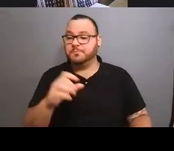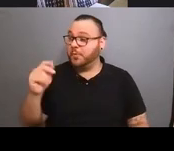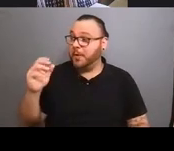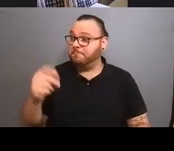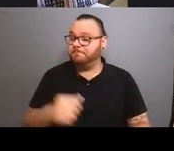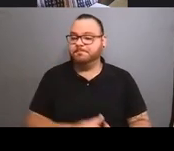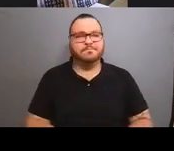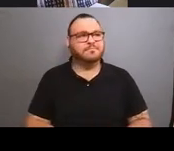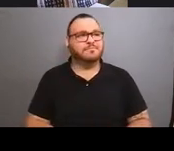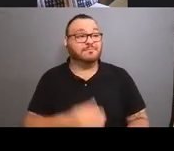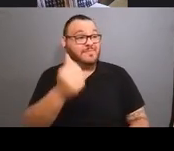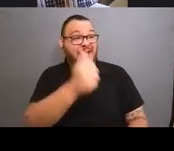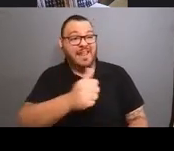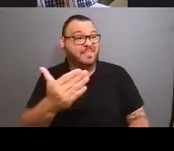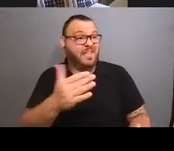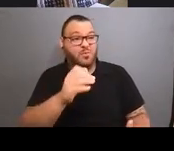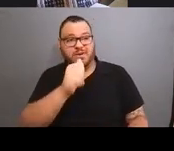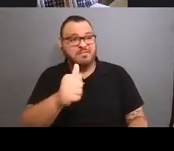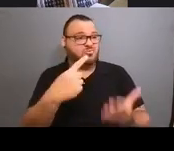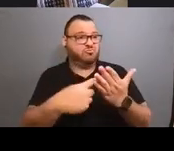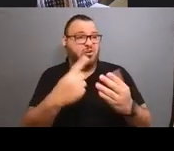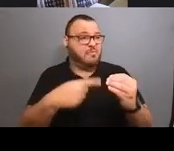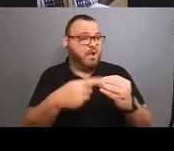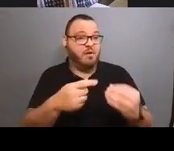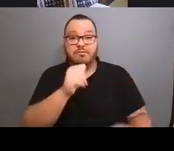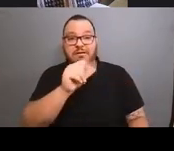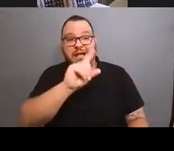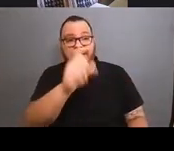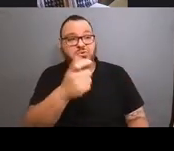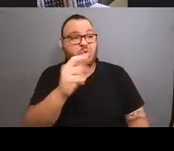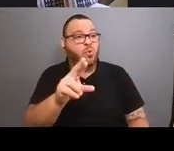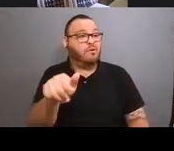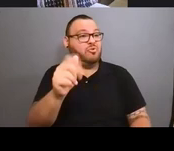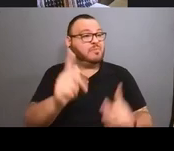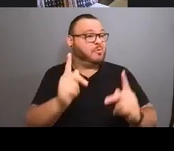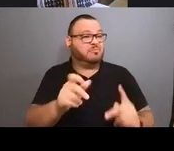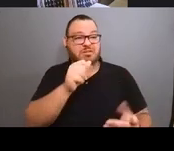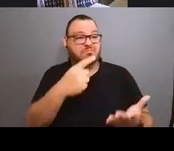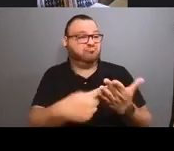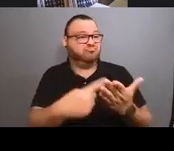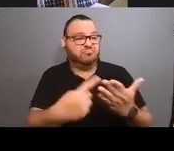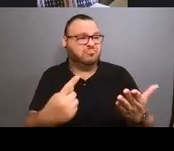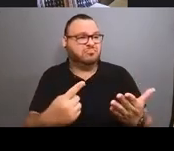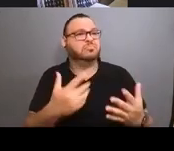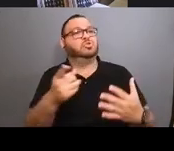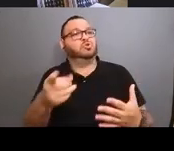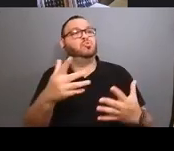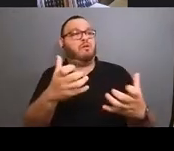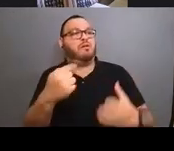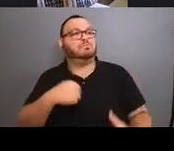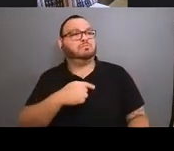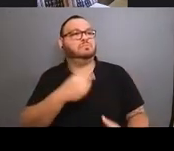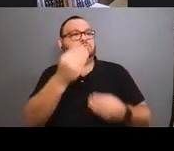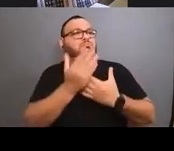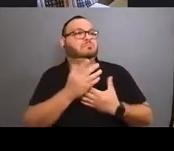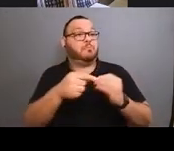anything that we didn't talk about today that I didn't ask you or our audience didn't ask you that you really just want us to know about you as an artist or you as a